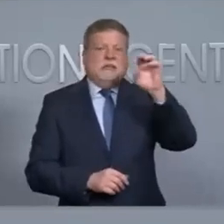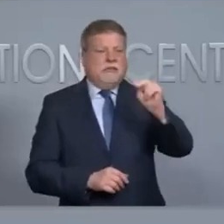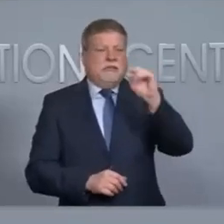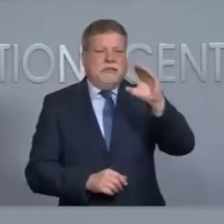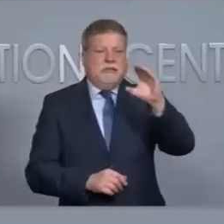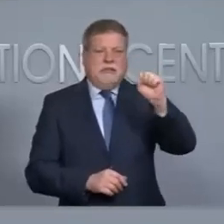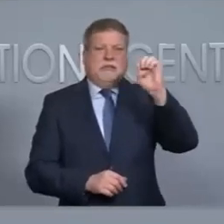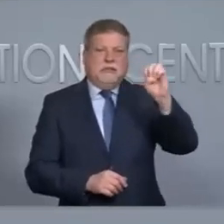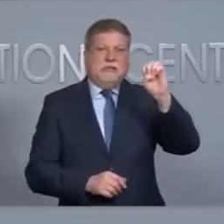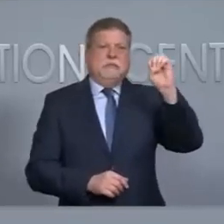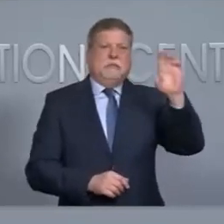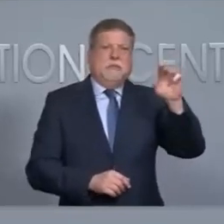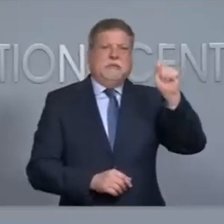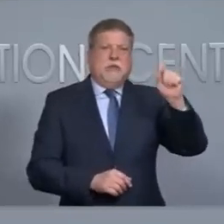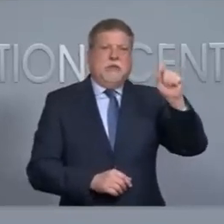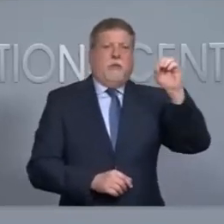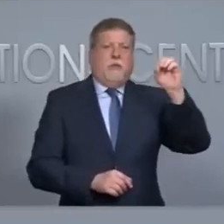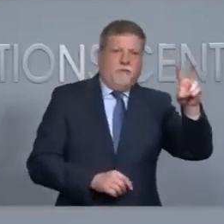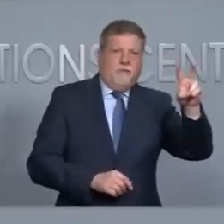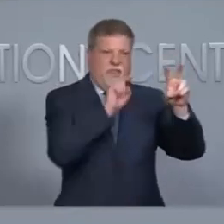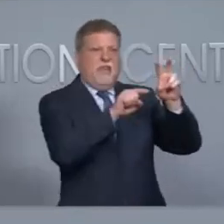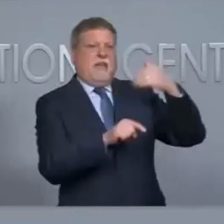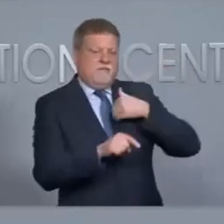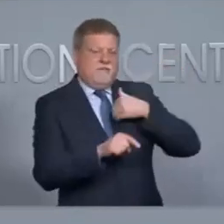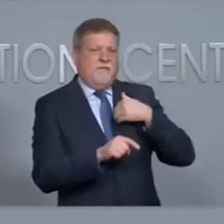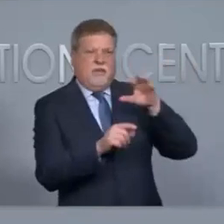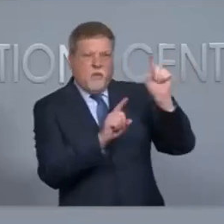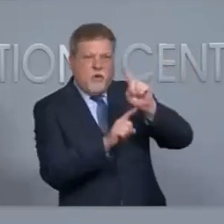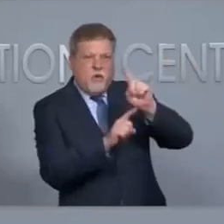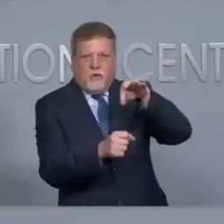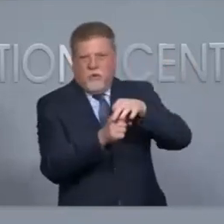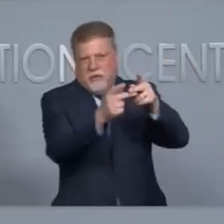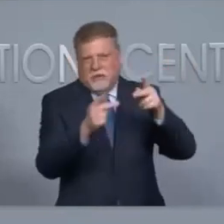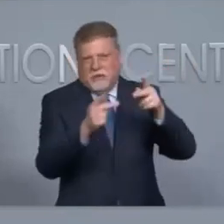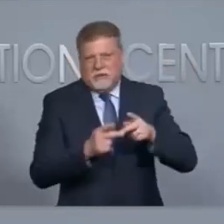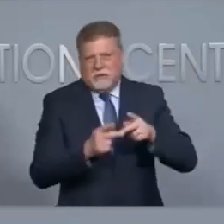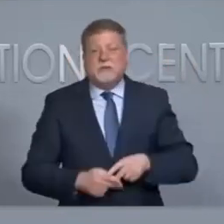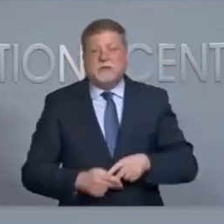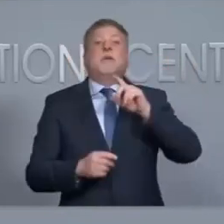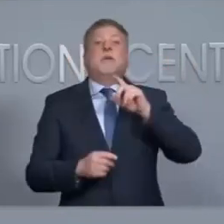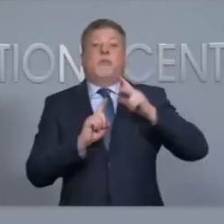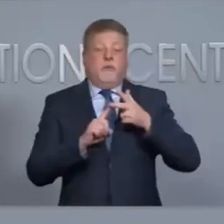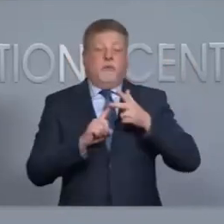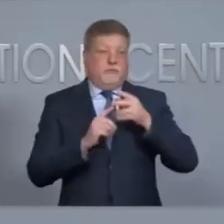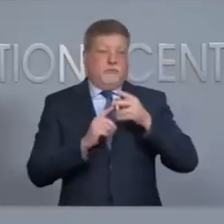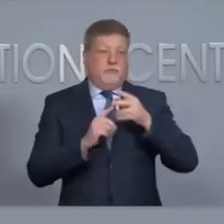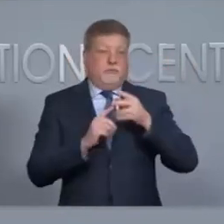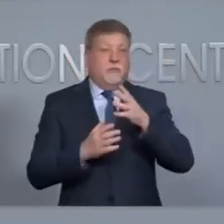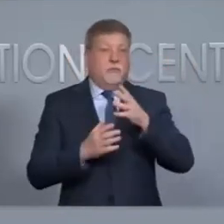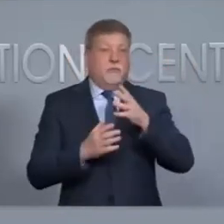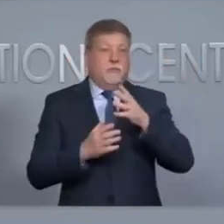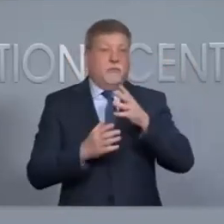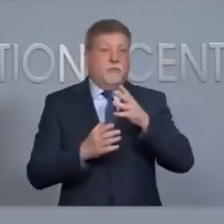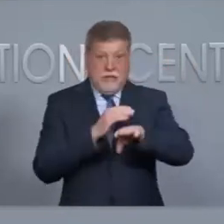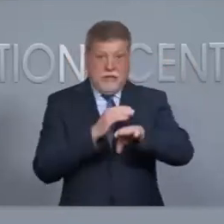sample ballot or ballots. Third, bring your photo ID. You will be asked to show a photo ID at your polling place